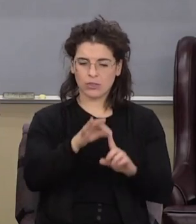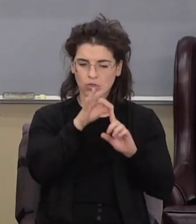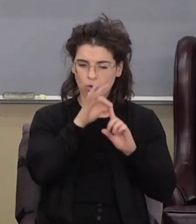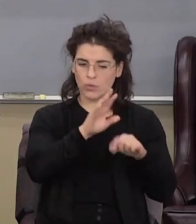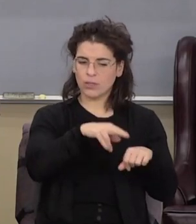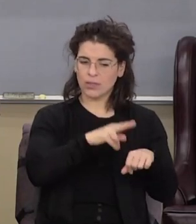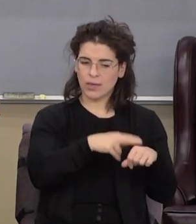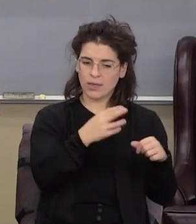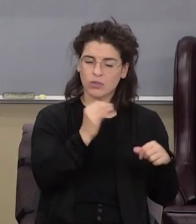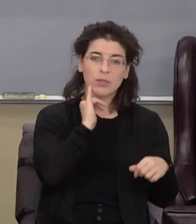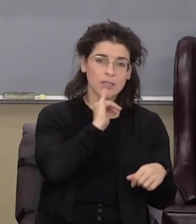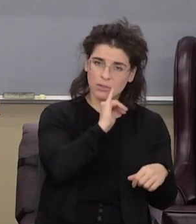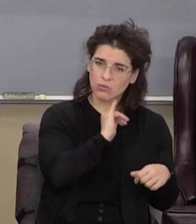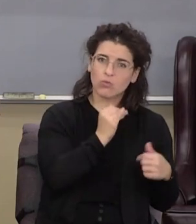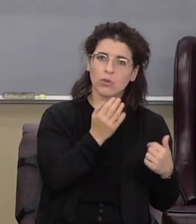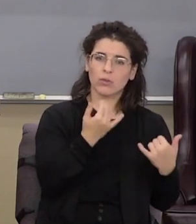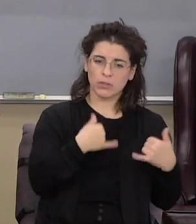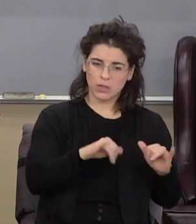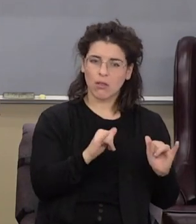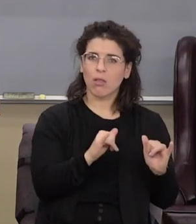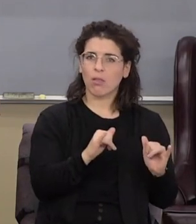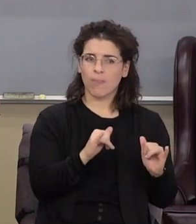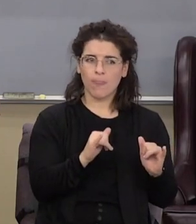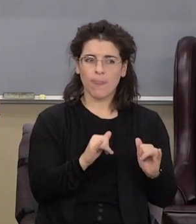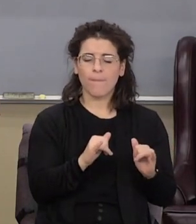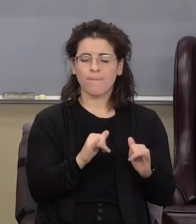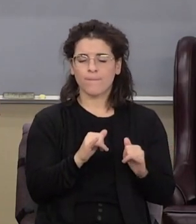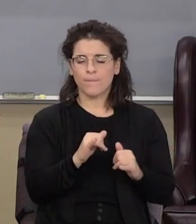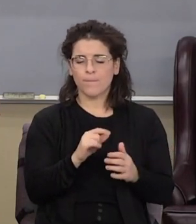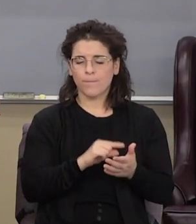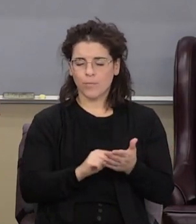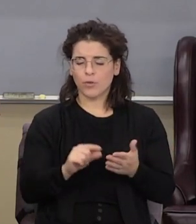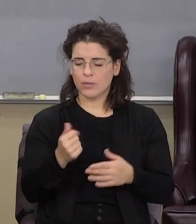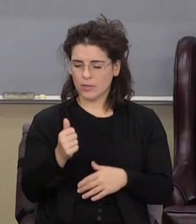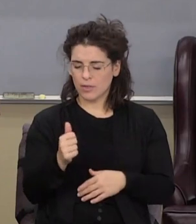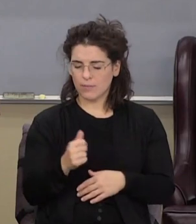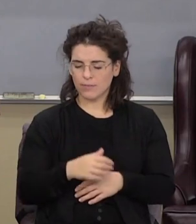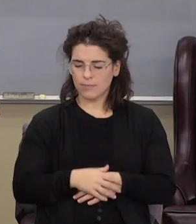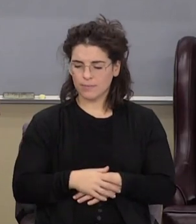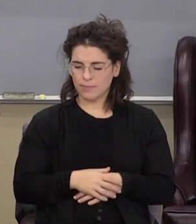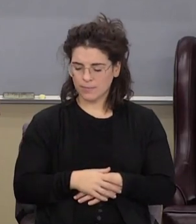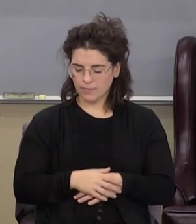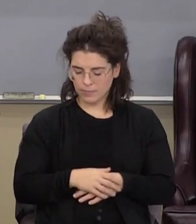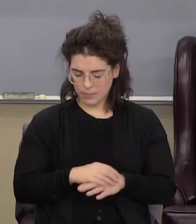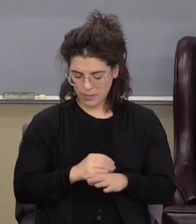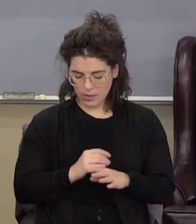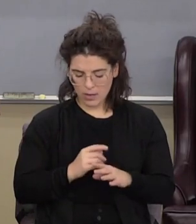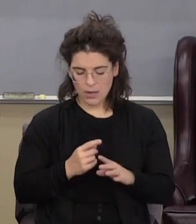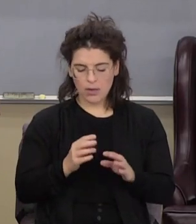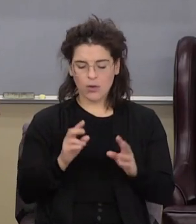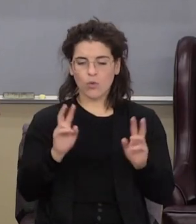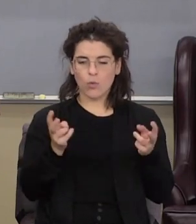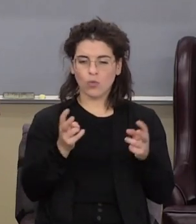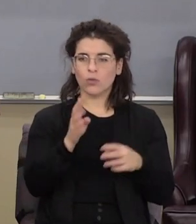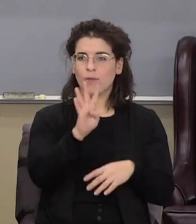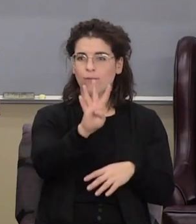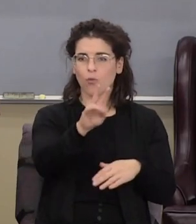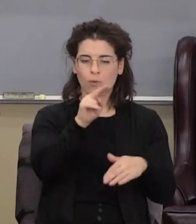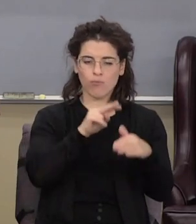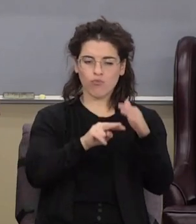nation in the earth is the nation Israel. Verse 10, he says, and he quotes four prophets here.